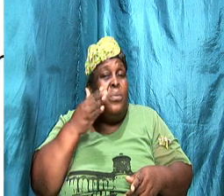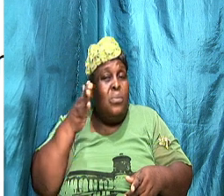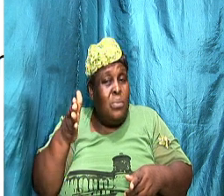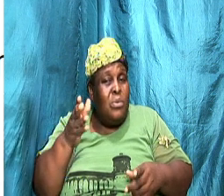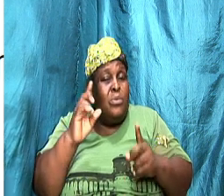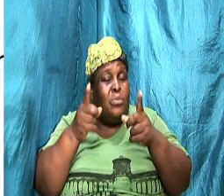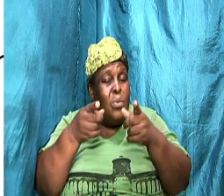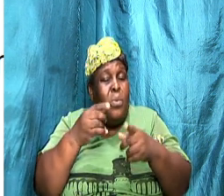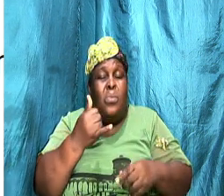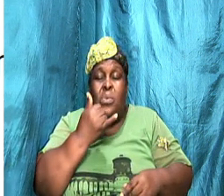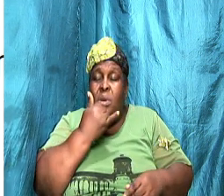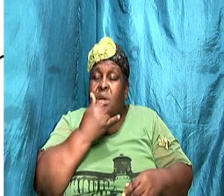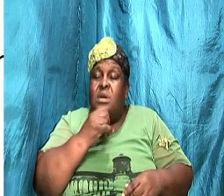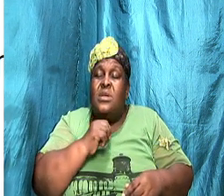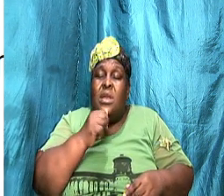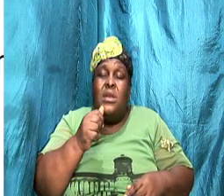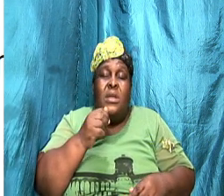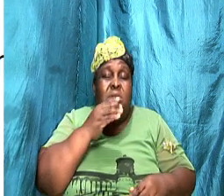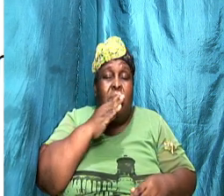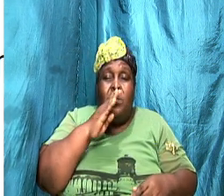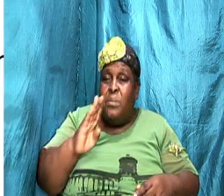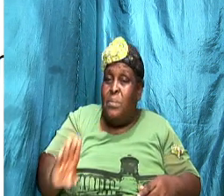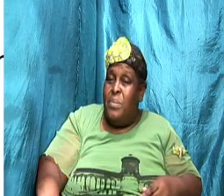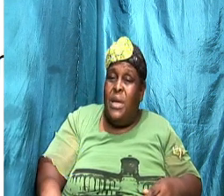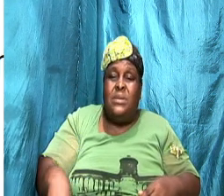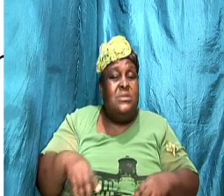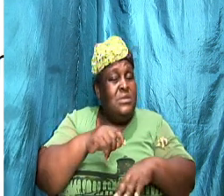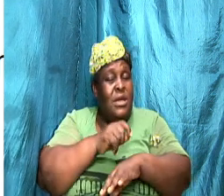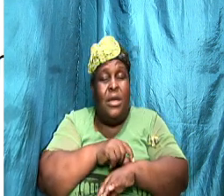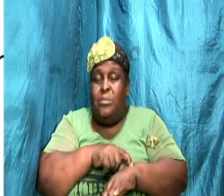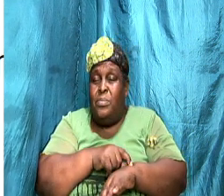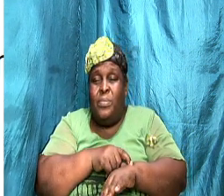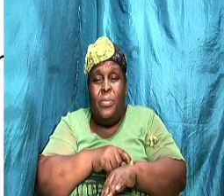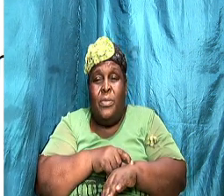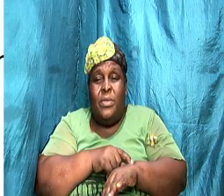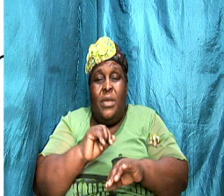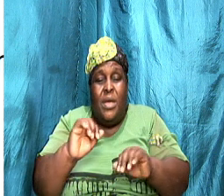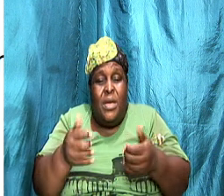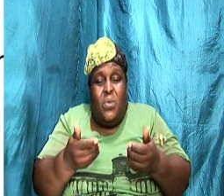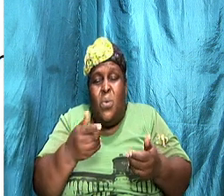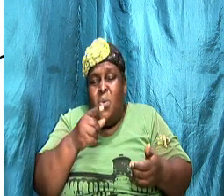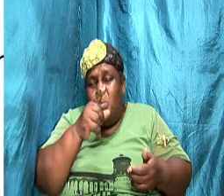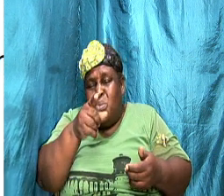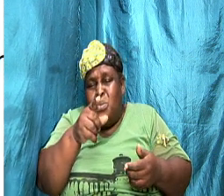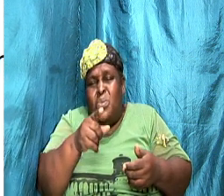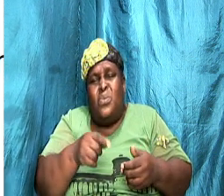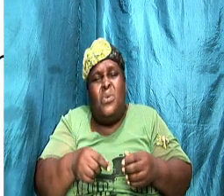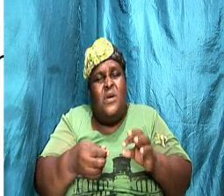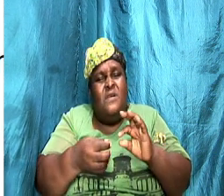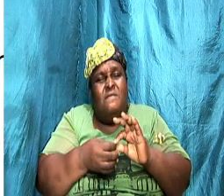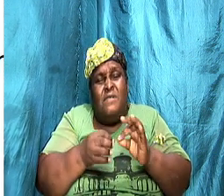but it is not a bad period it is not a bad time and how you deal with